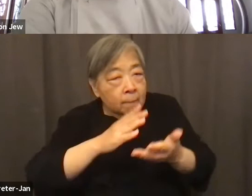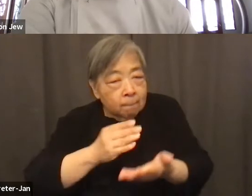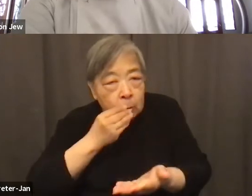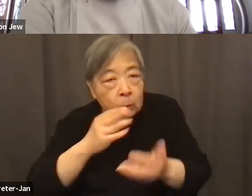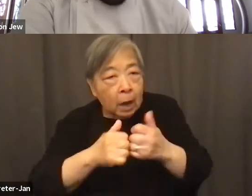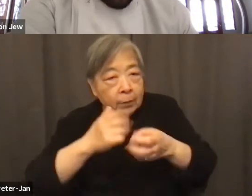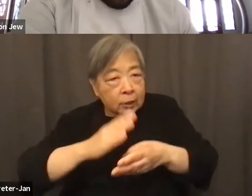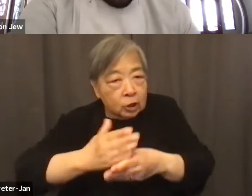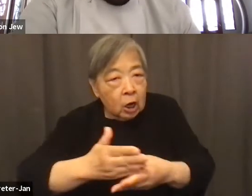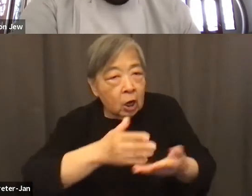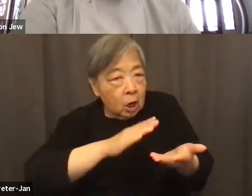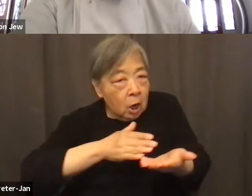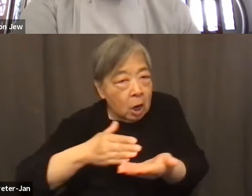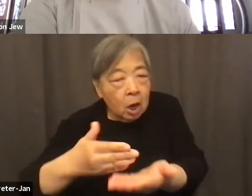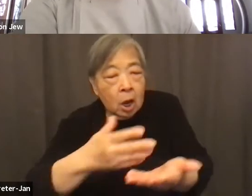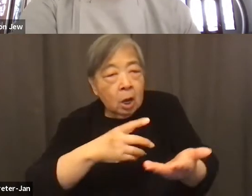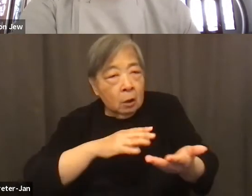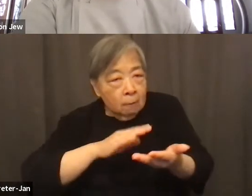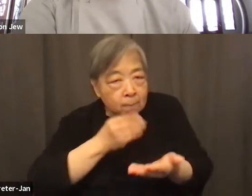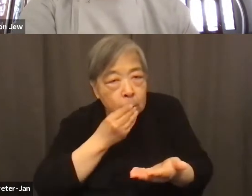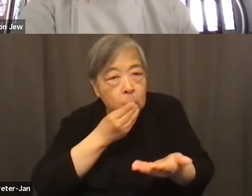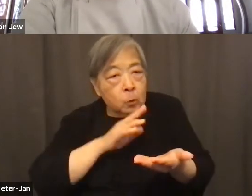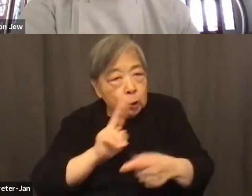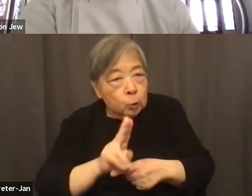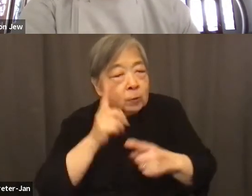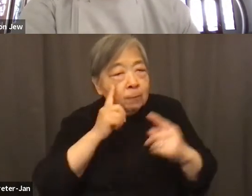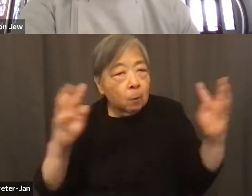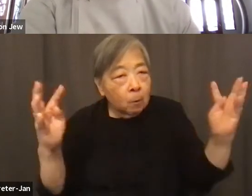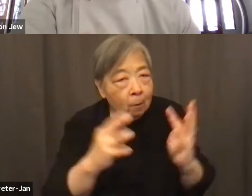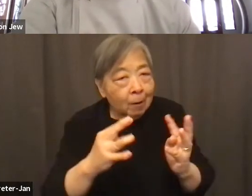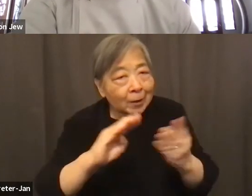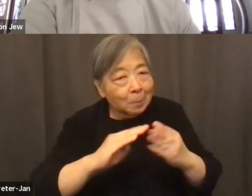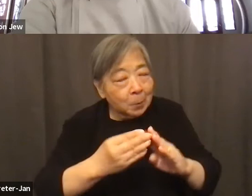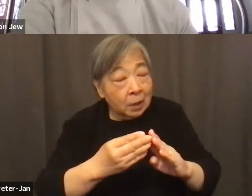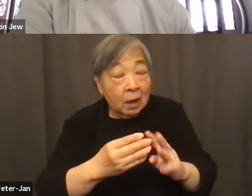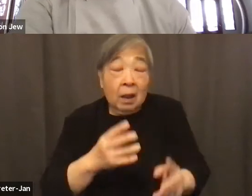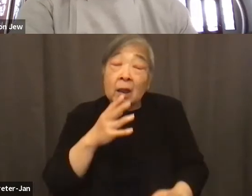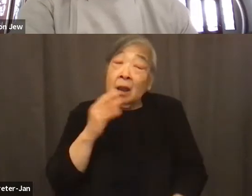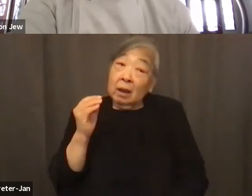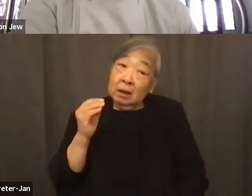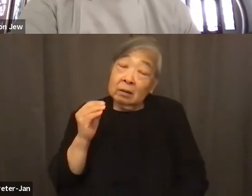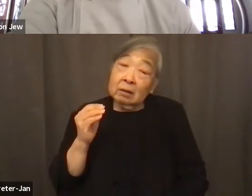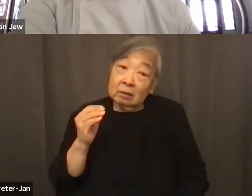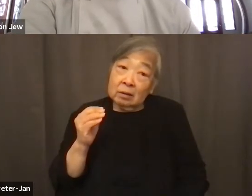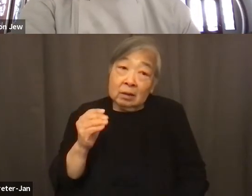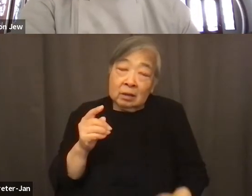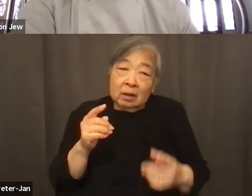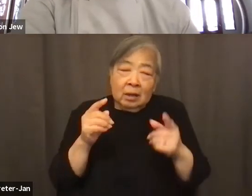food are communal. And it's also, to the other point, what most people forgot is a giant job engine.